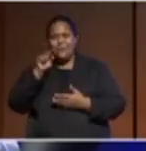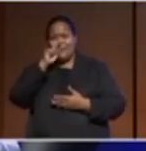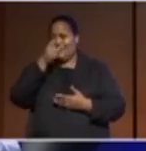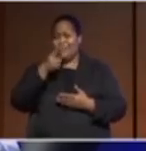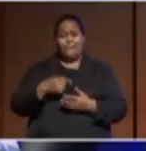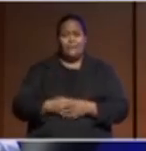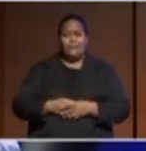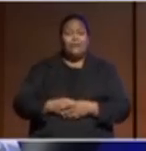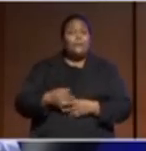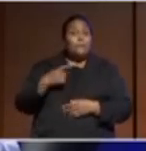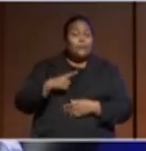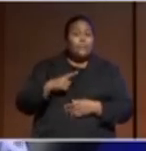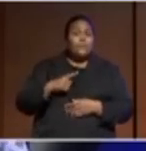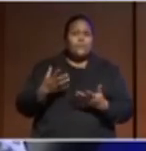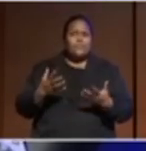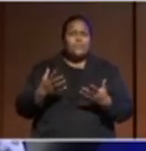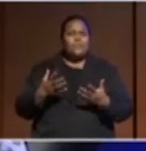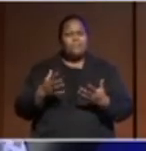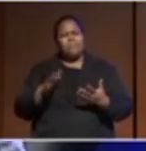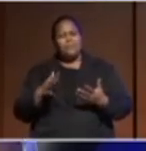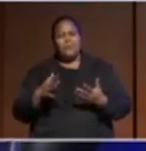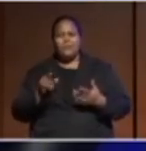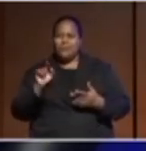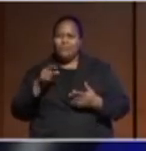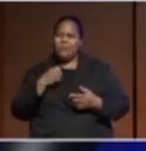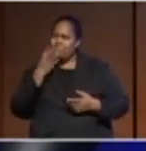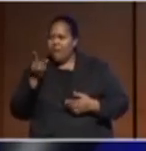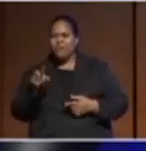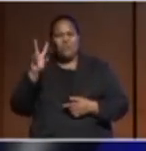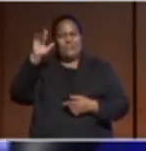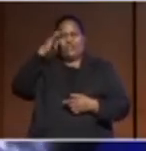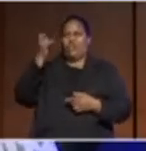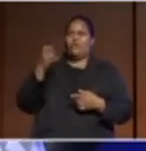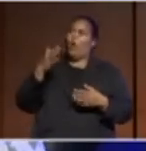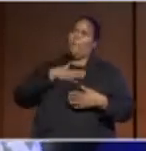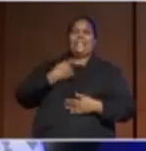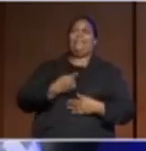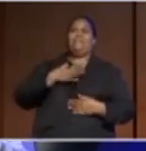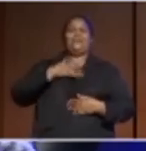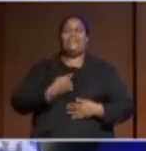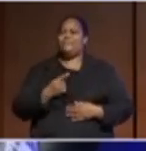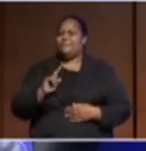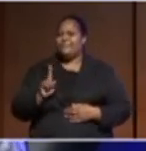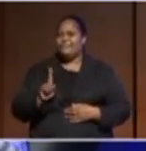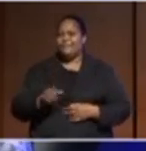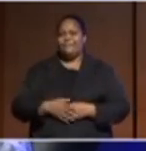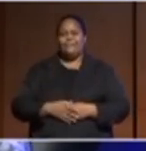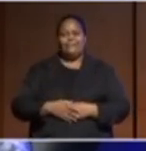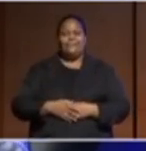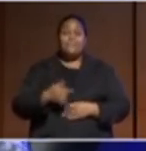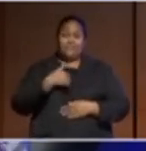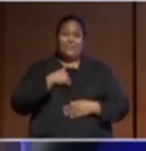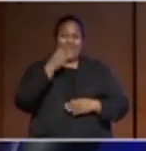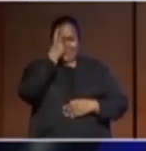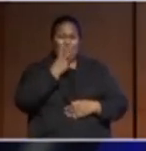Because, you know, it would suggest that you're really thinking a lot about yourself, you know. And also, I'm at an age